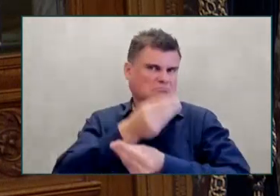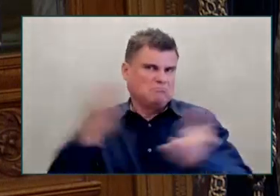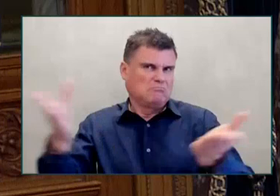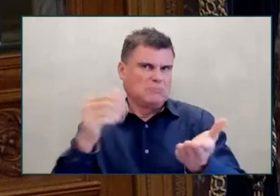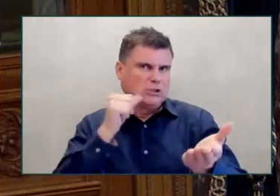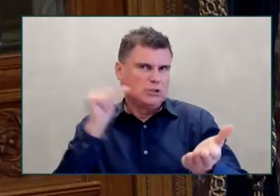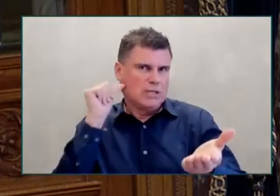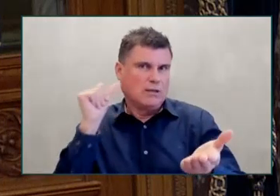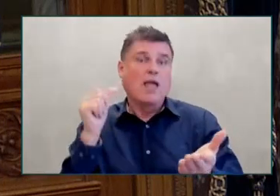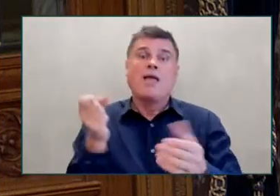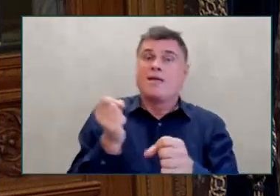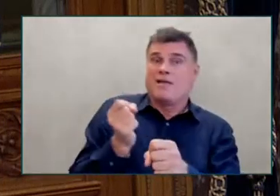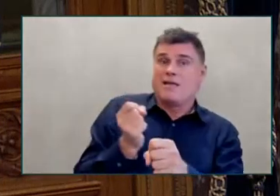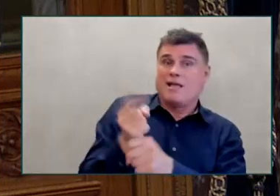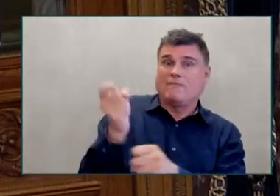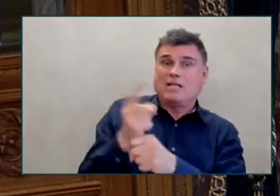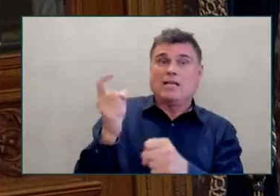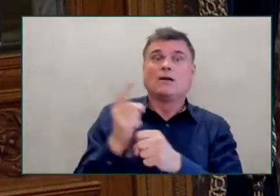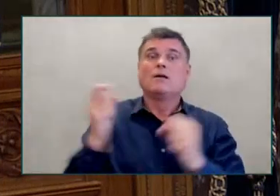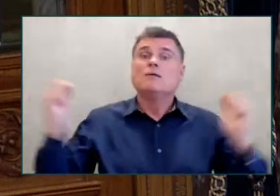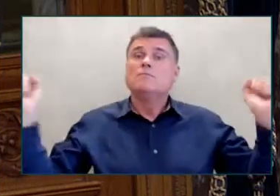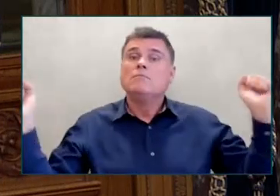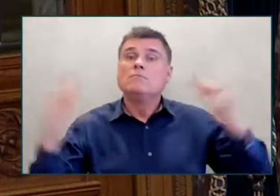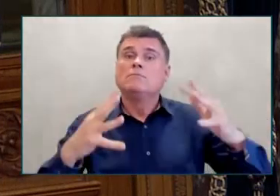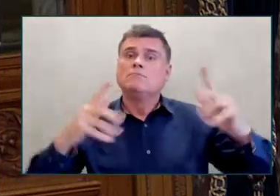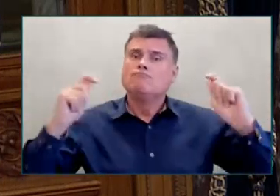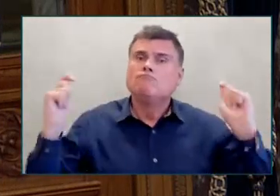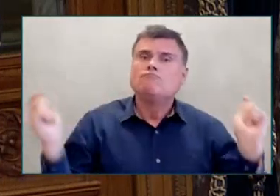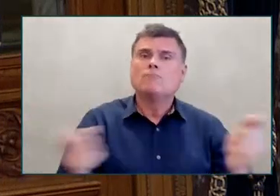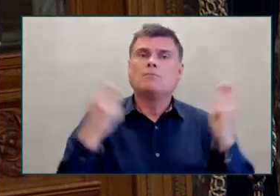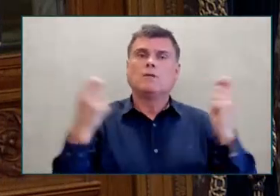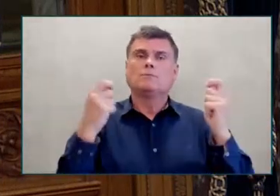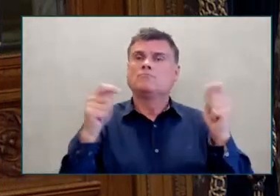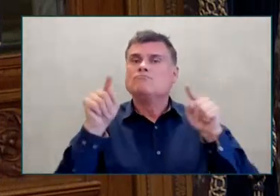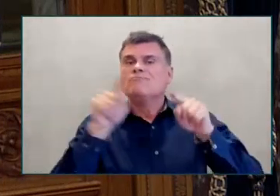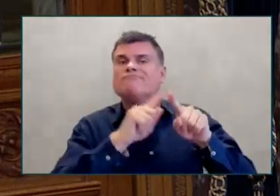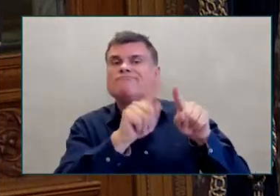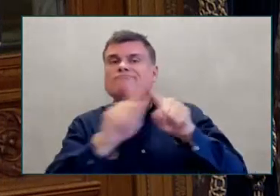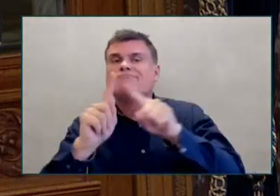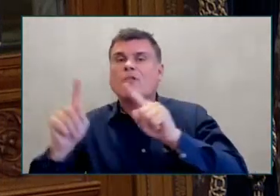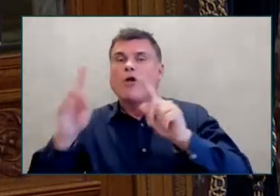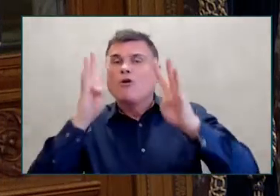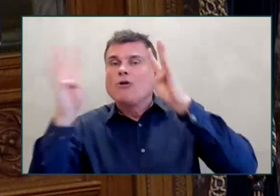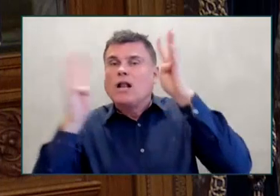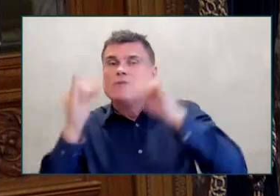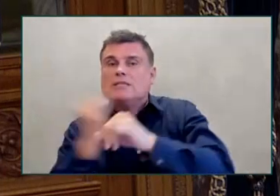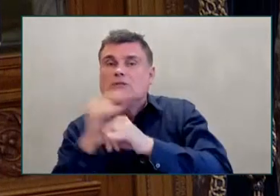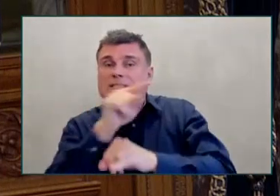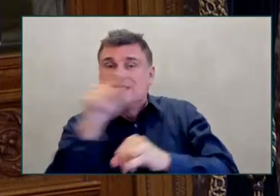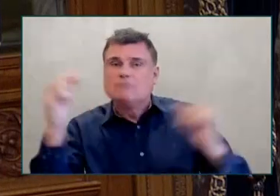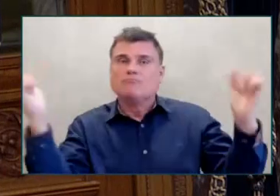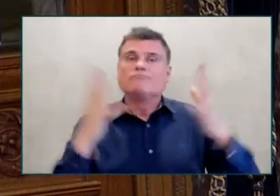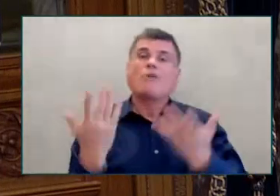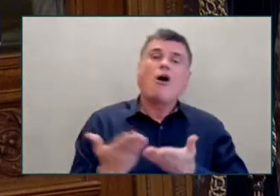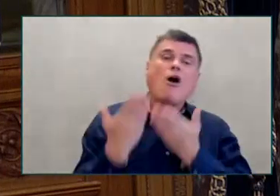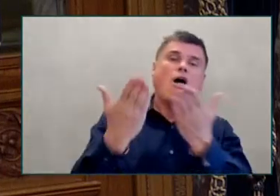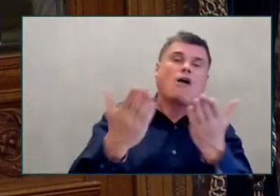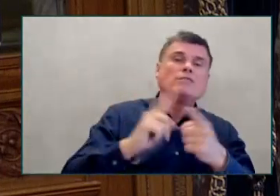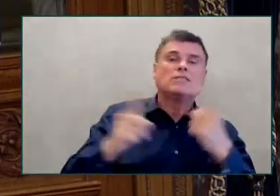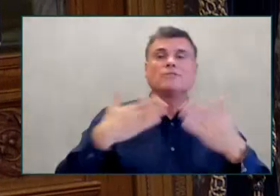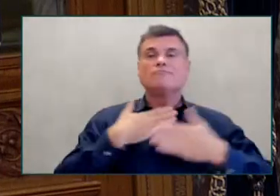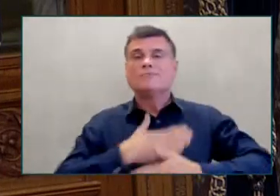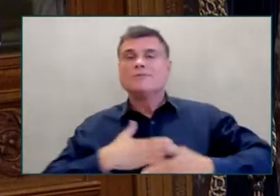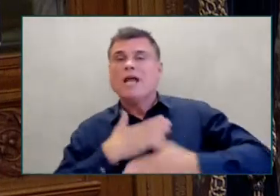sector, offer a range of entertaining activities, and raise awareness about the valuable work that they do. Over the past week,